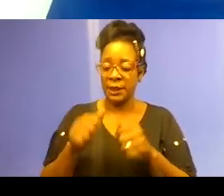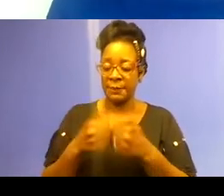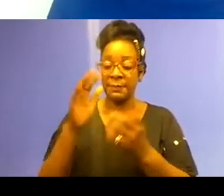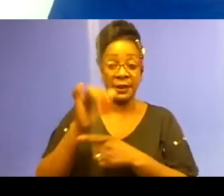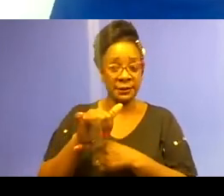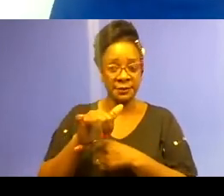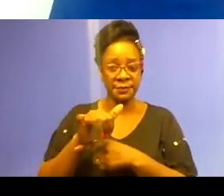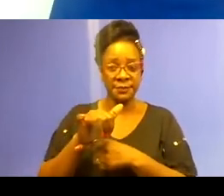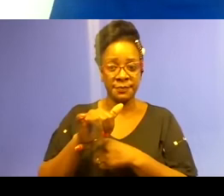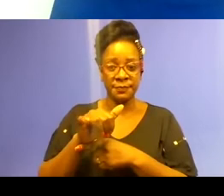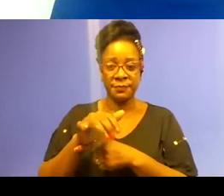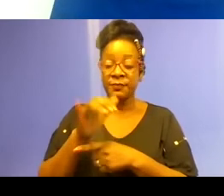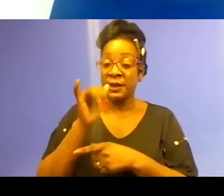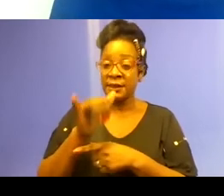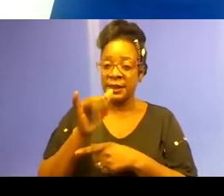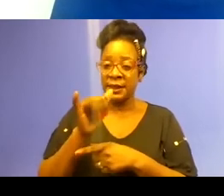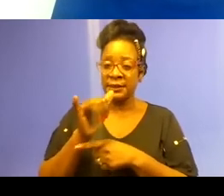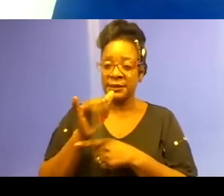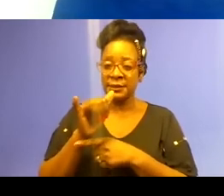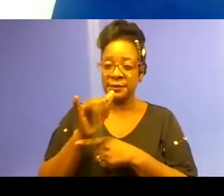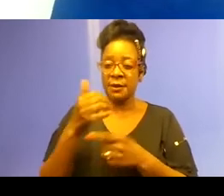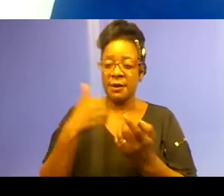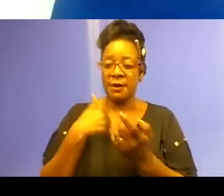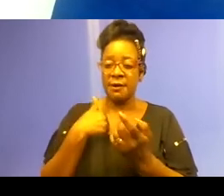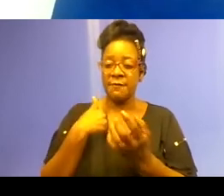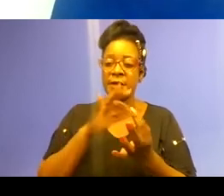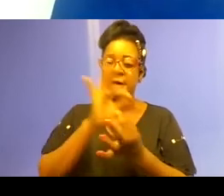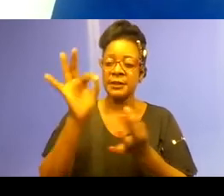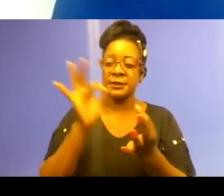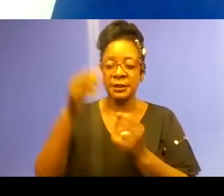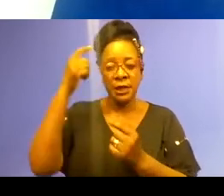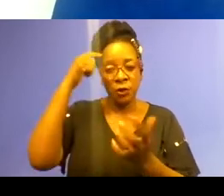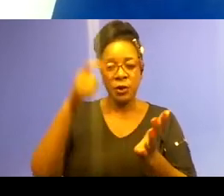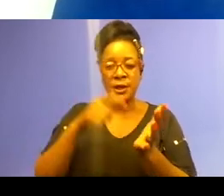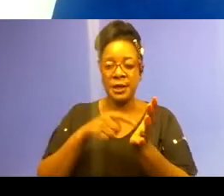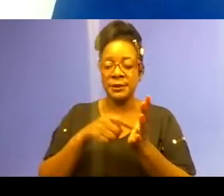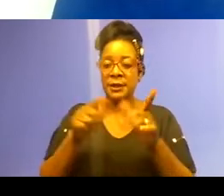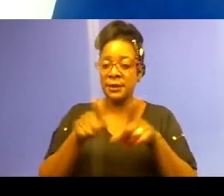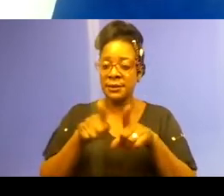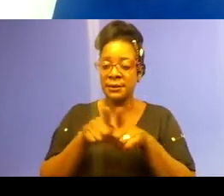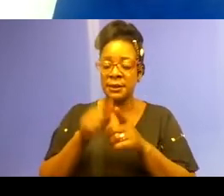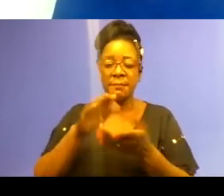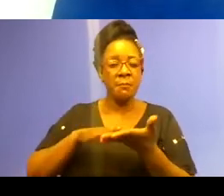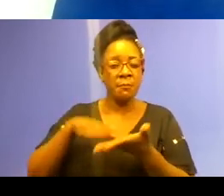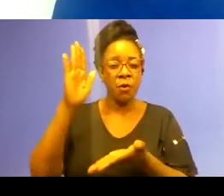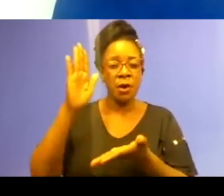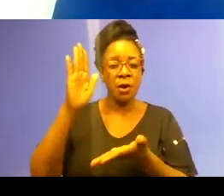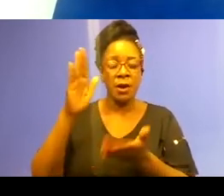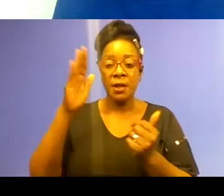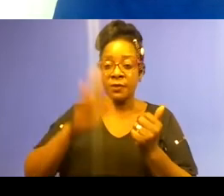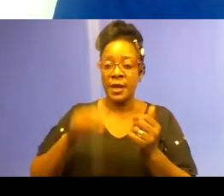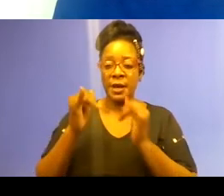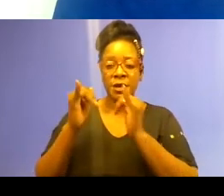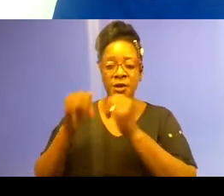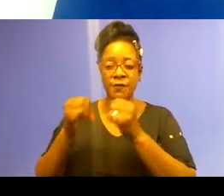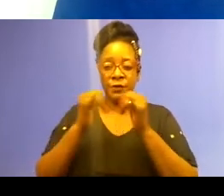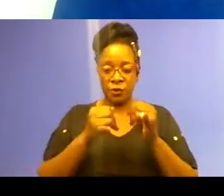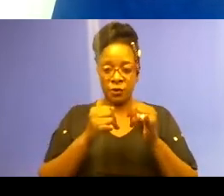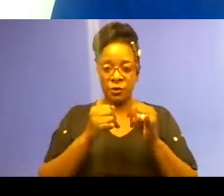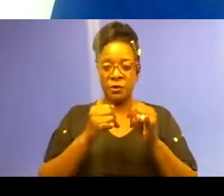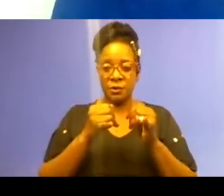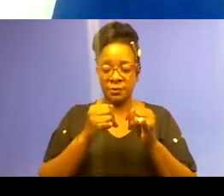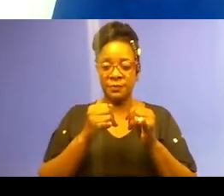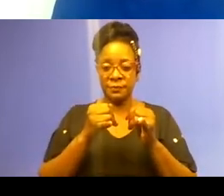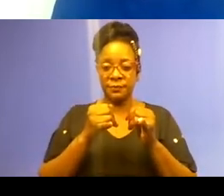incident, George Floyd's death was recognized as so much more than an individual act of racial violence.